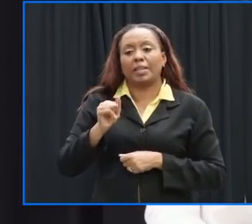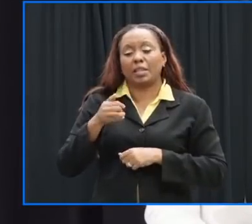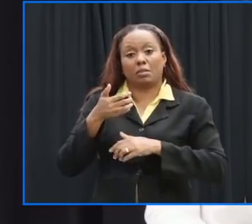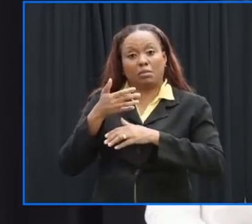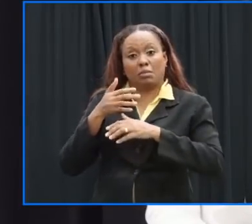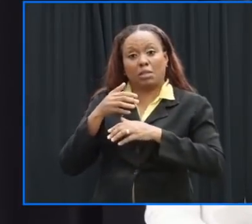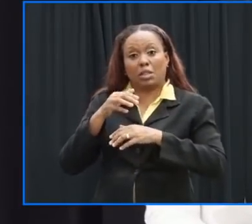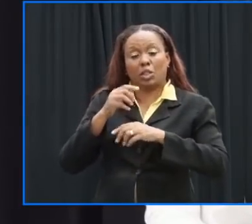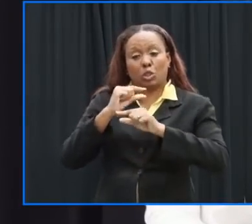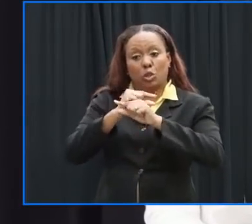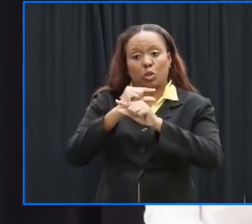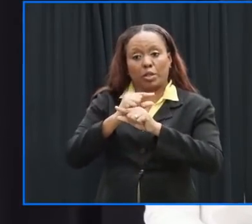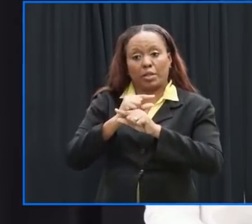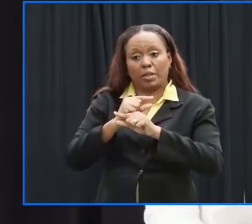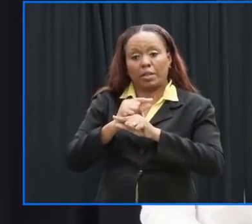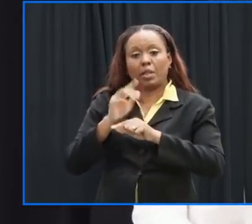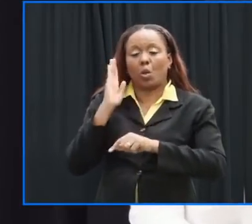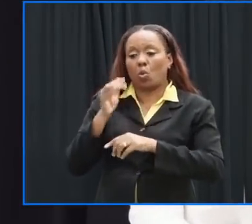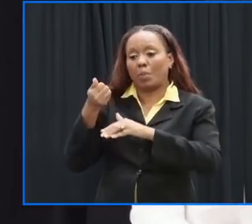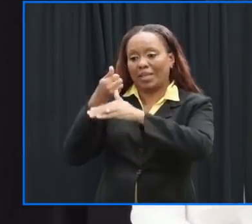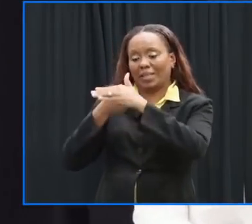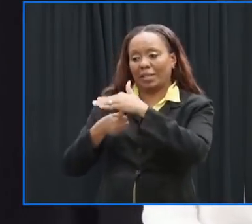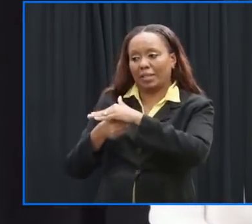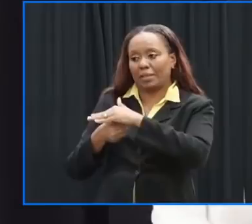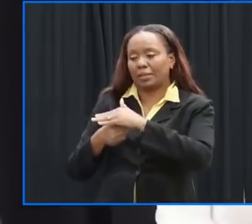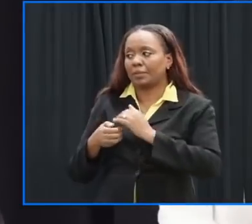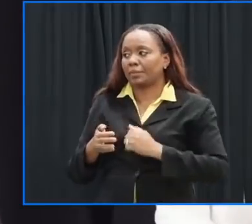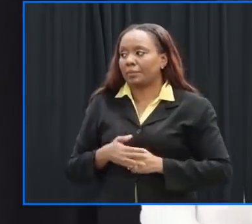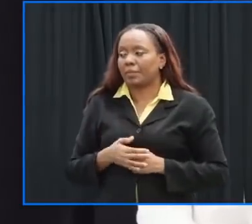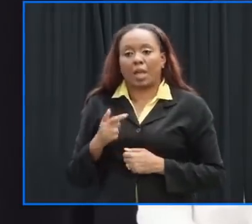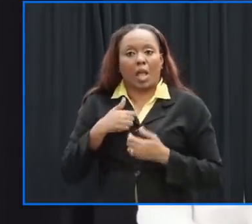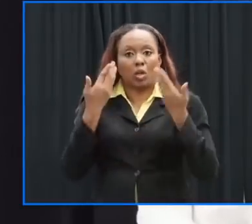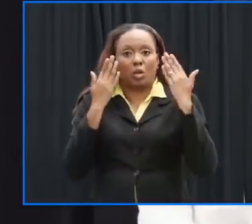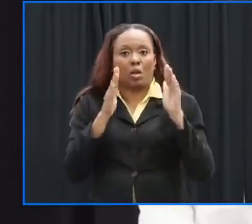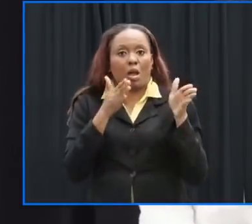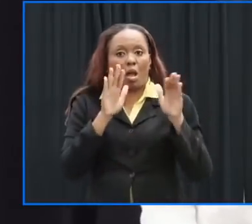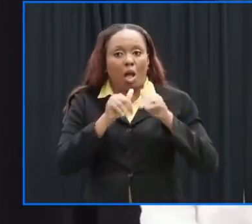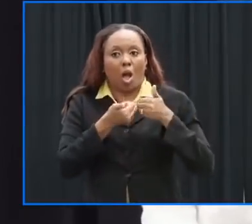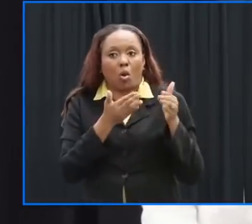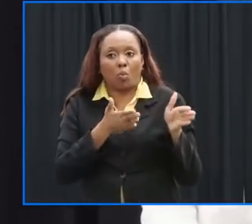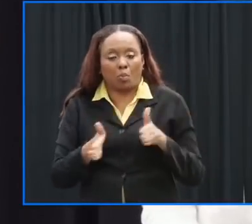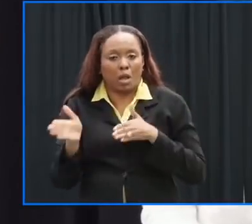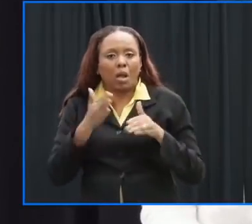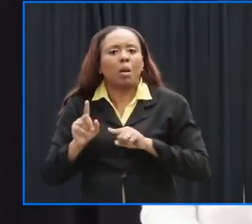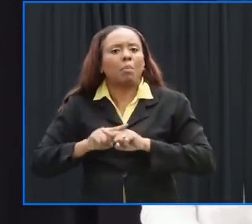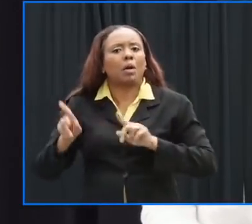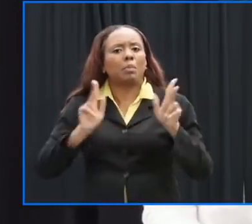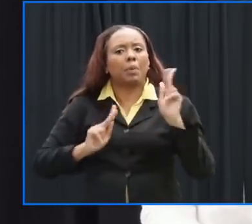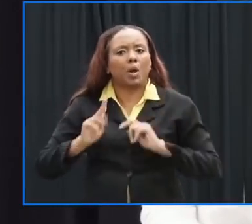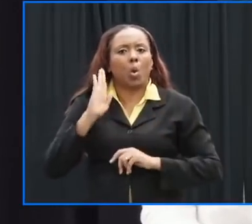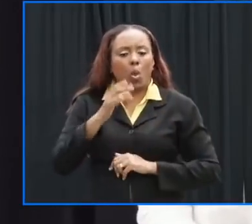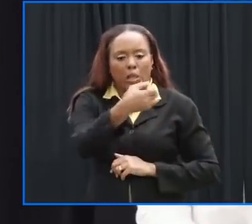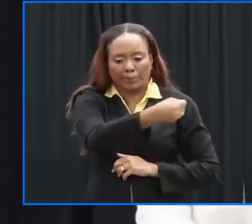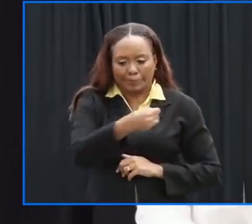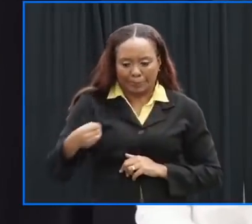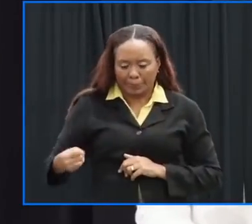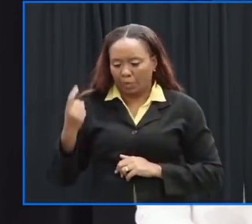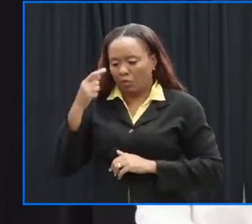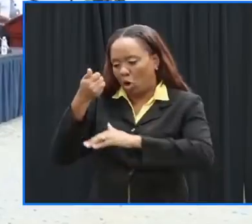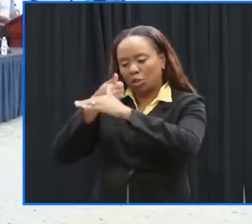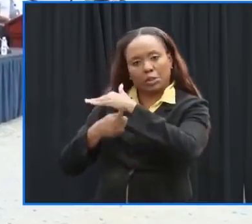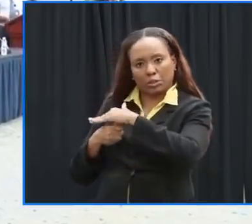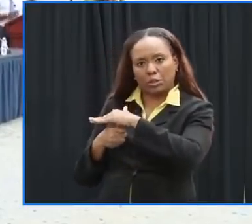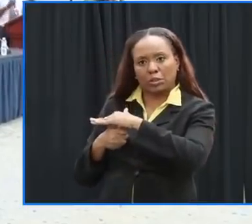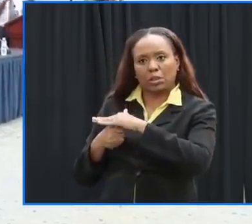i'm awaiting a report as to who and how that will be done but suffice it to say that it is on our list